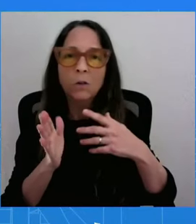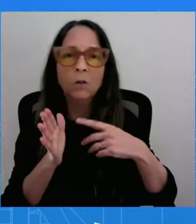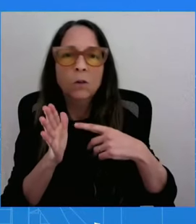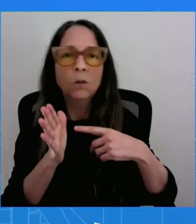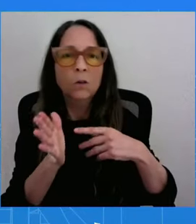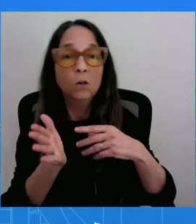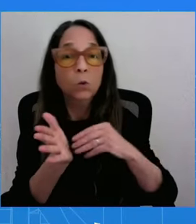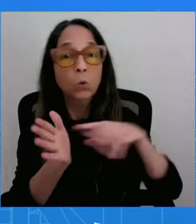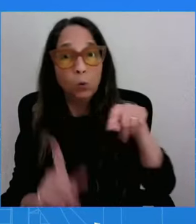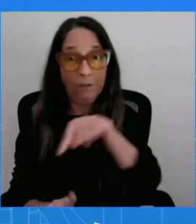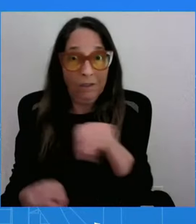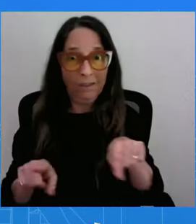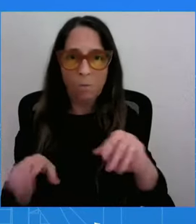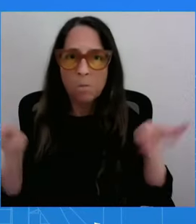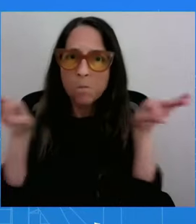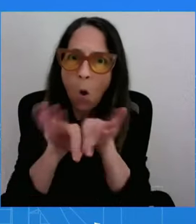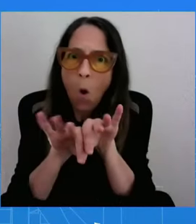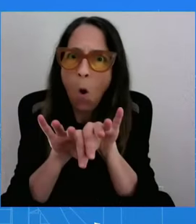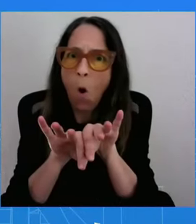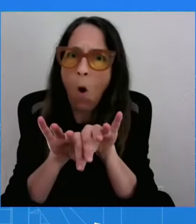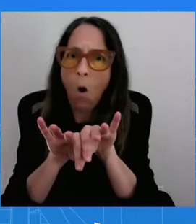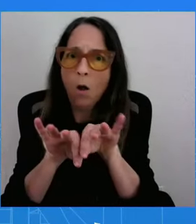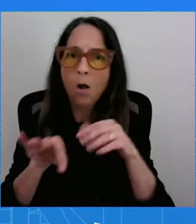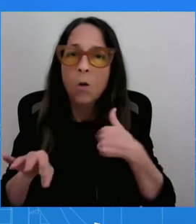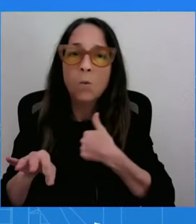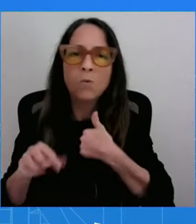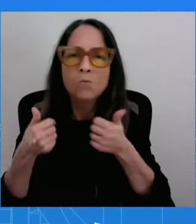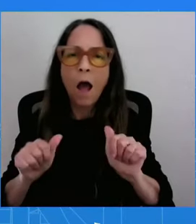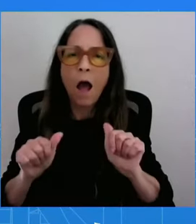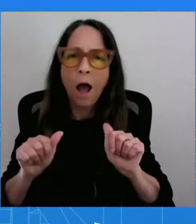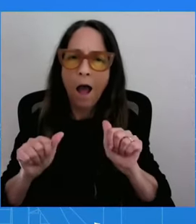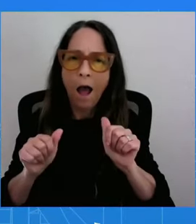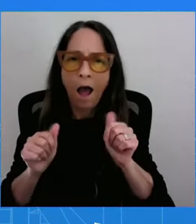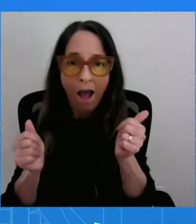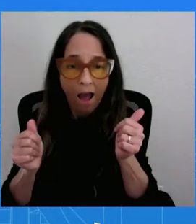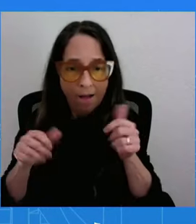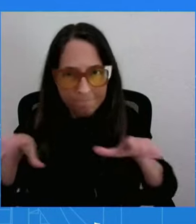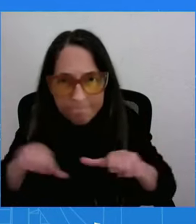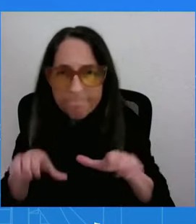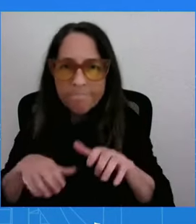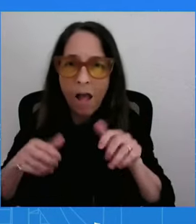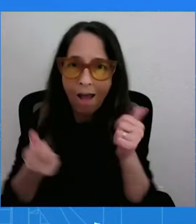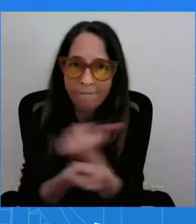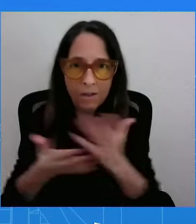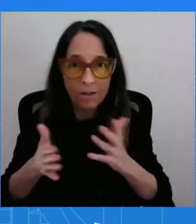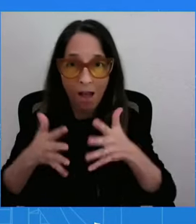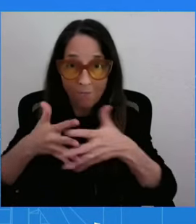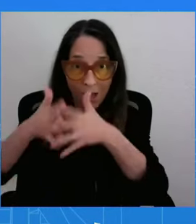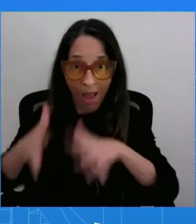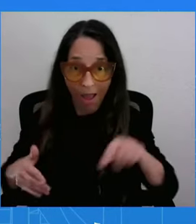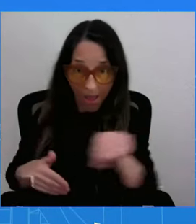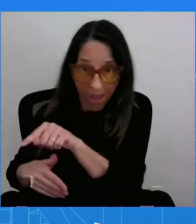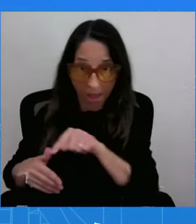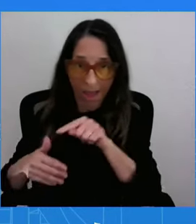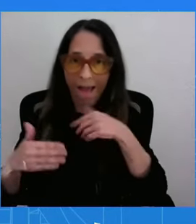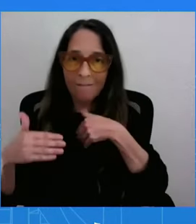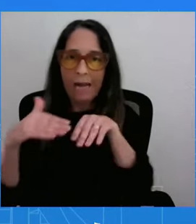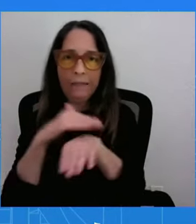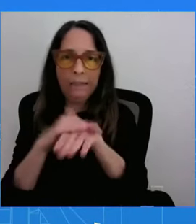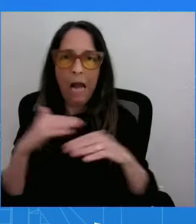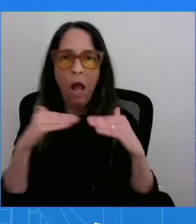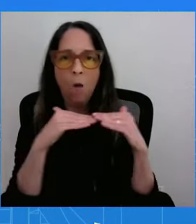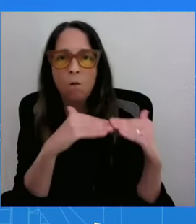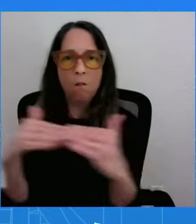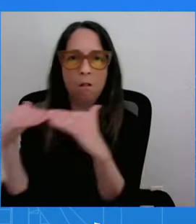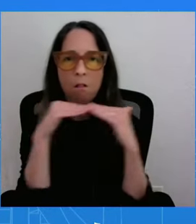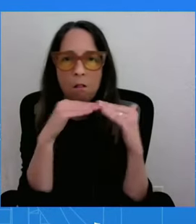to ensure that Americans have access to educational opportunities. That is our commitment, that is the President's commitment, and you have